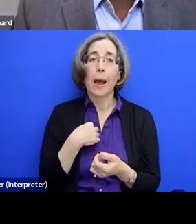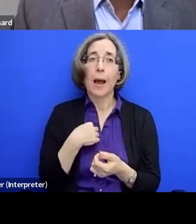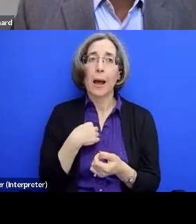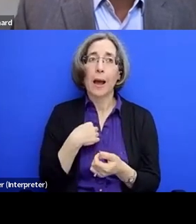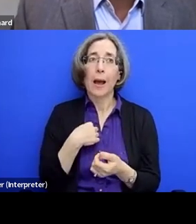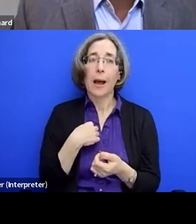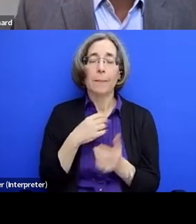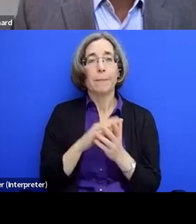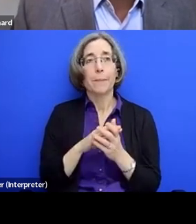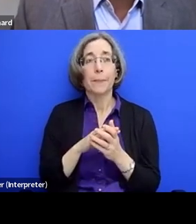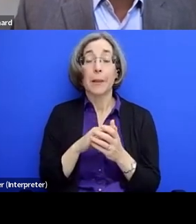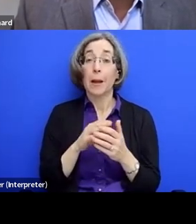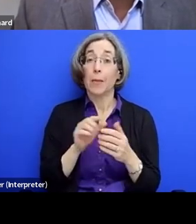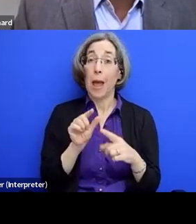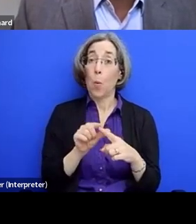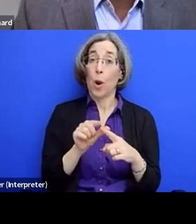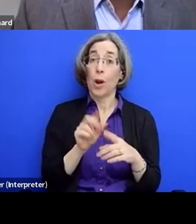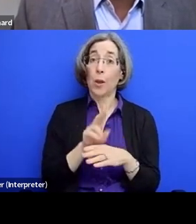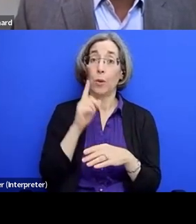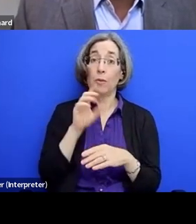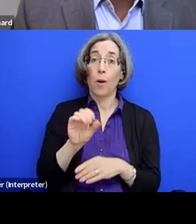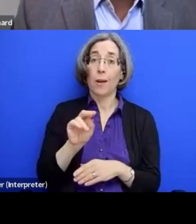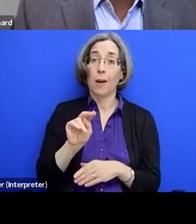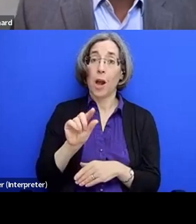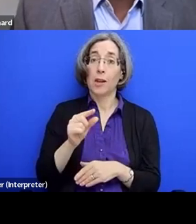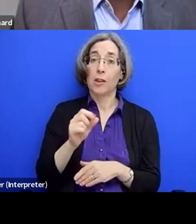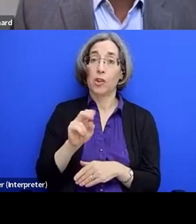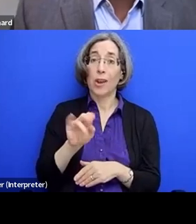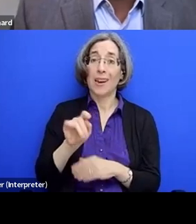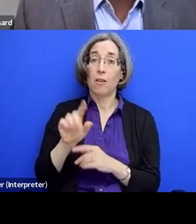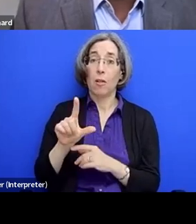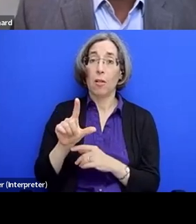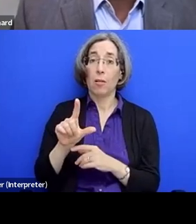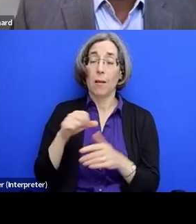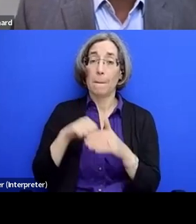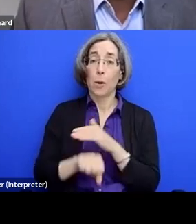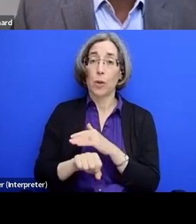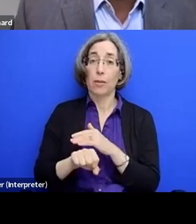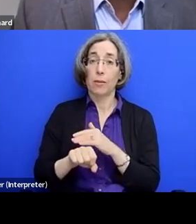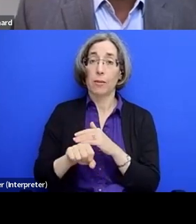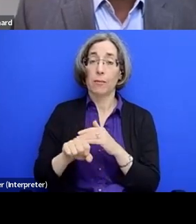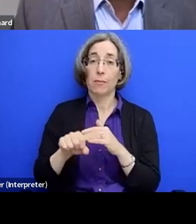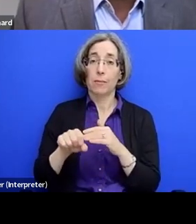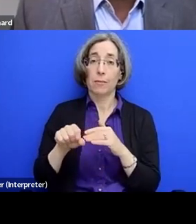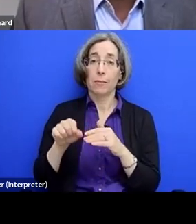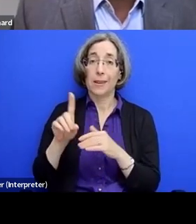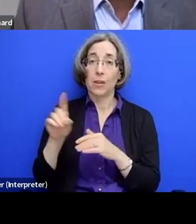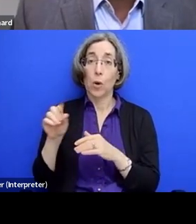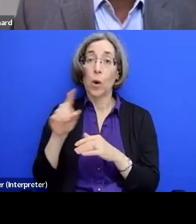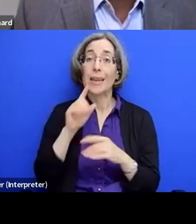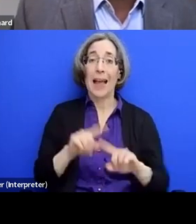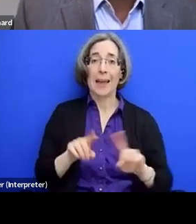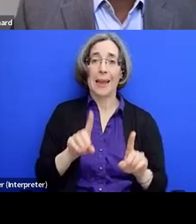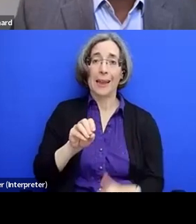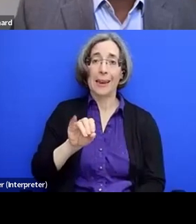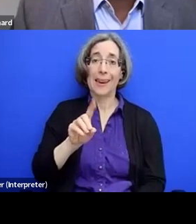the, the word I use for congenital birth differences was differences, but the actual, the clinical word in the scholarship